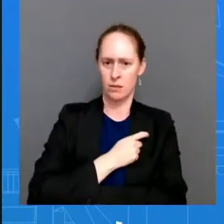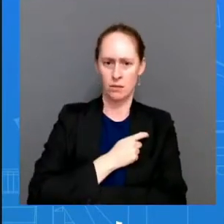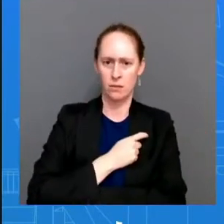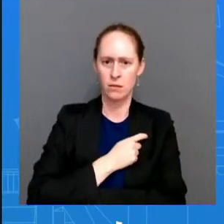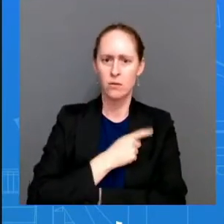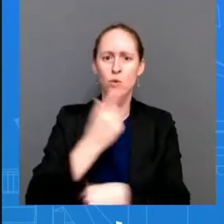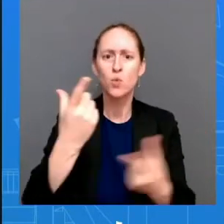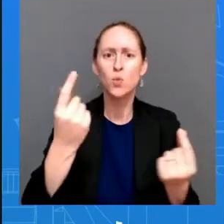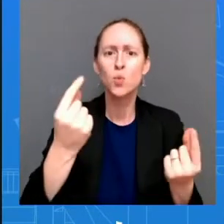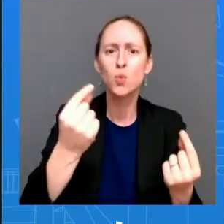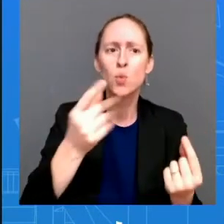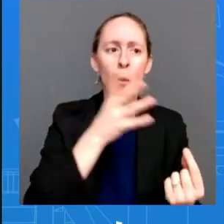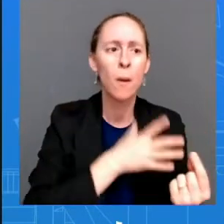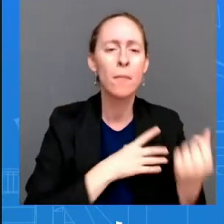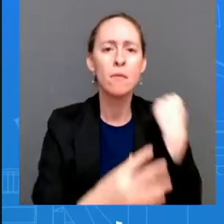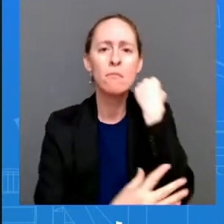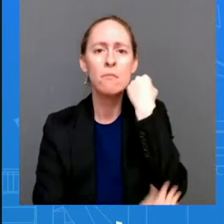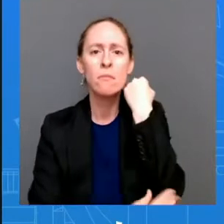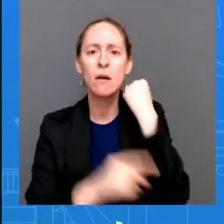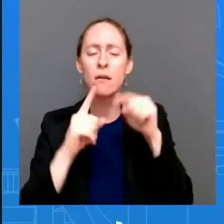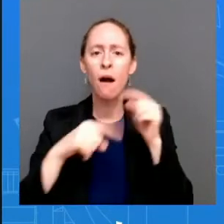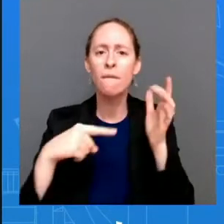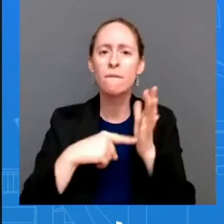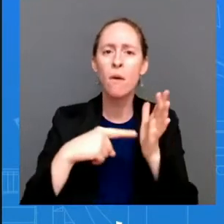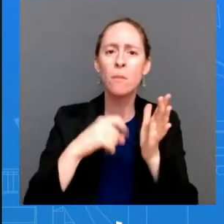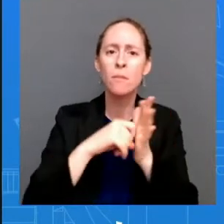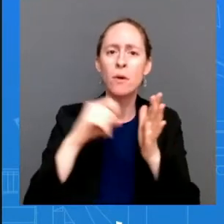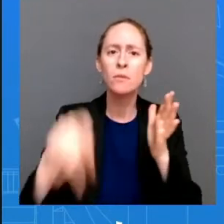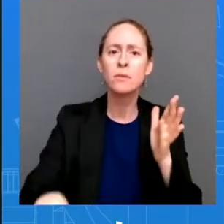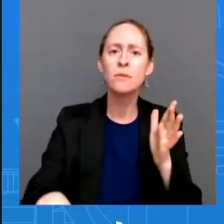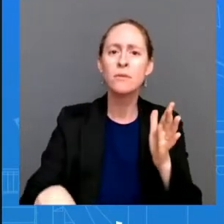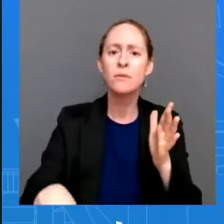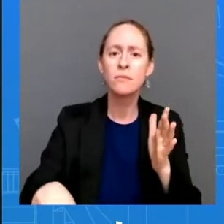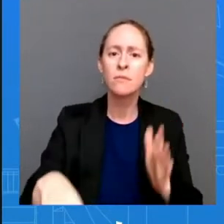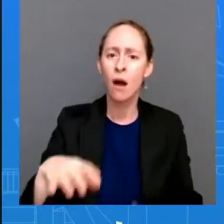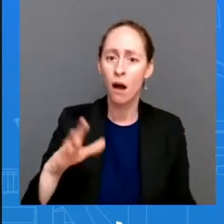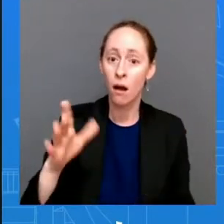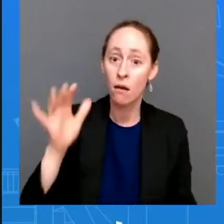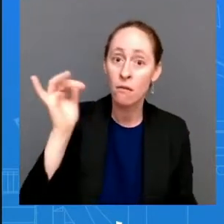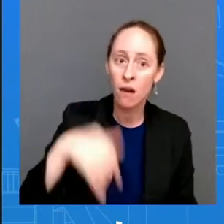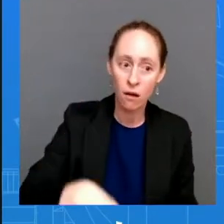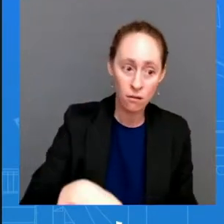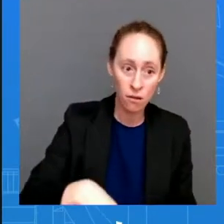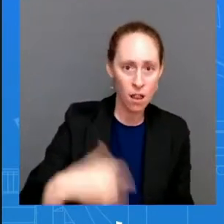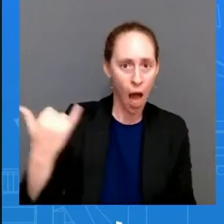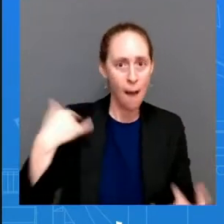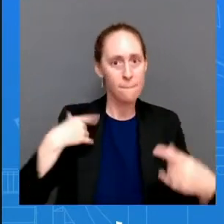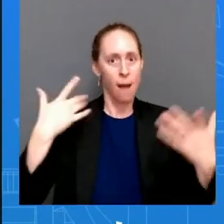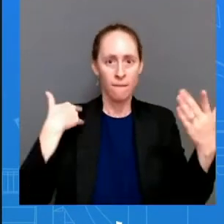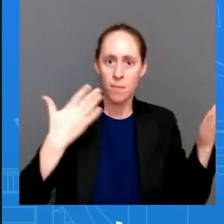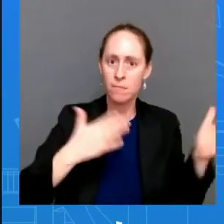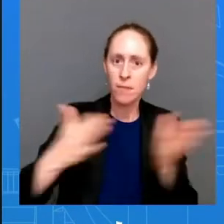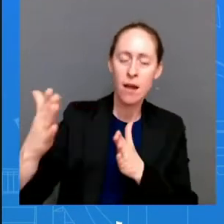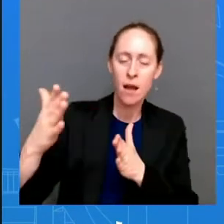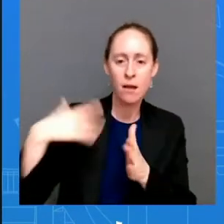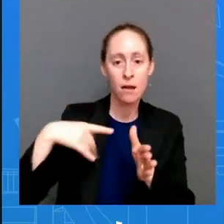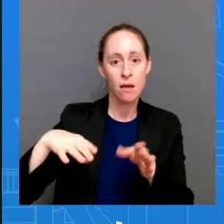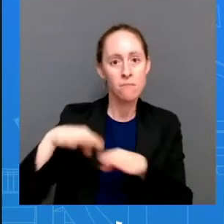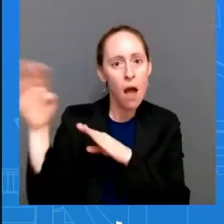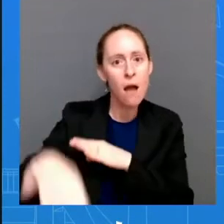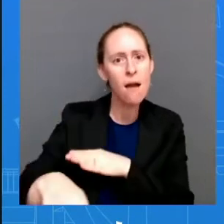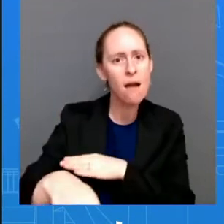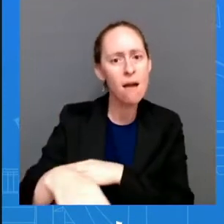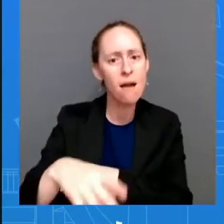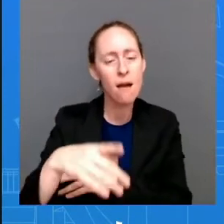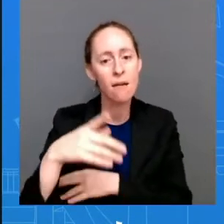this is a important step it's not the only step but again the president has been all very clear about how do we get